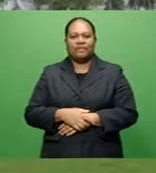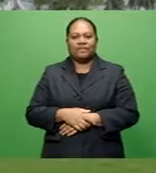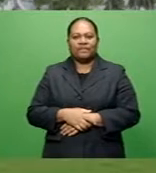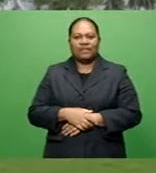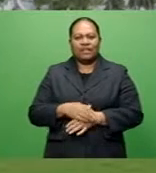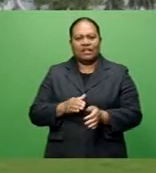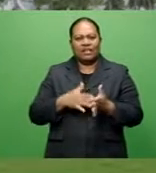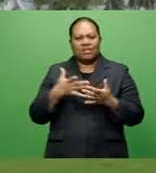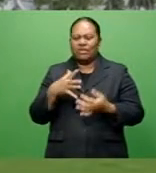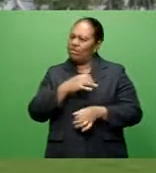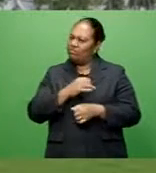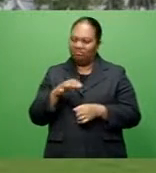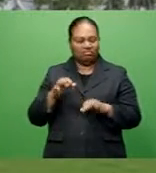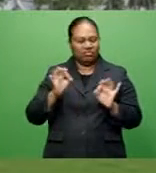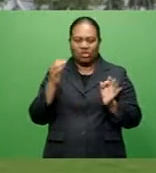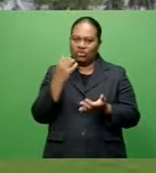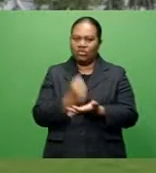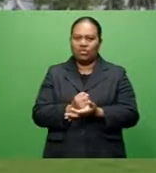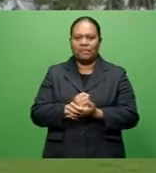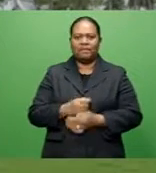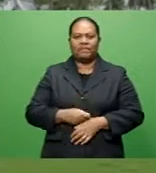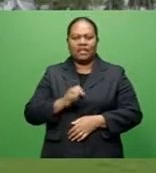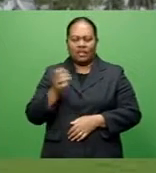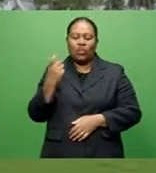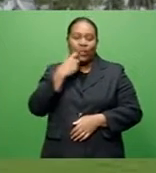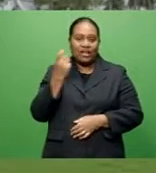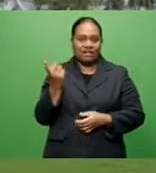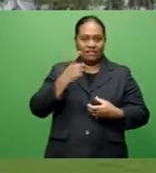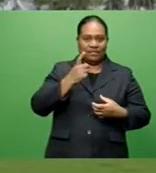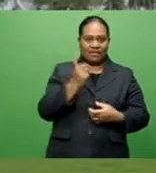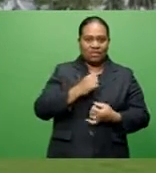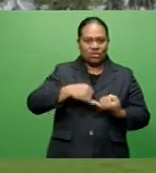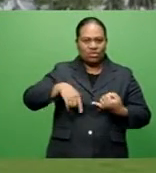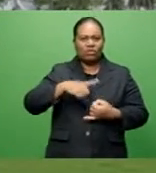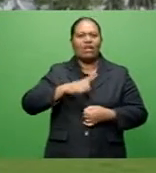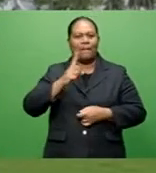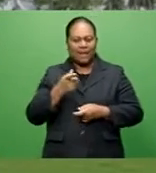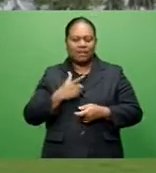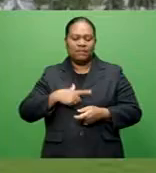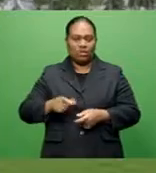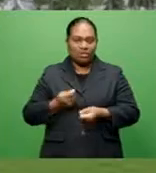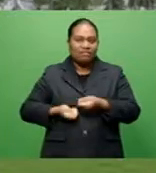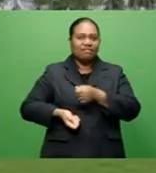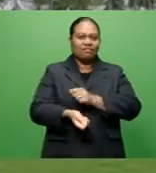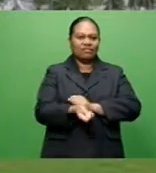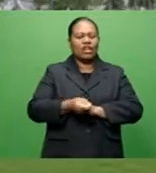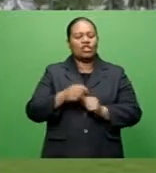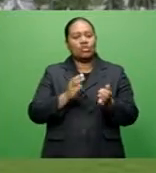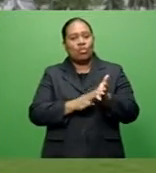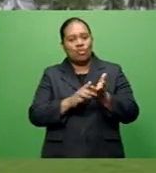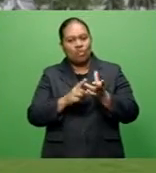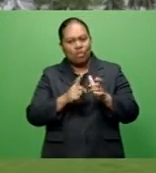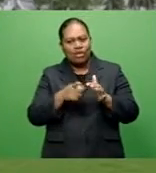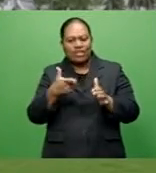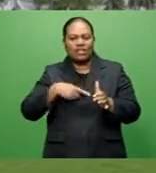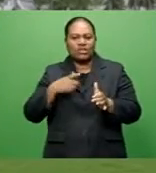sure they'd come. But for the sake of cricket, they all got together. And supported by the Ramasi, Mwode has made it here.